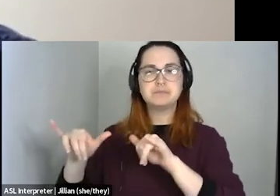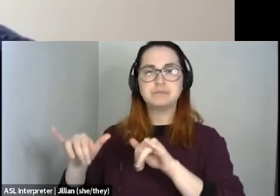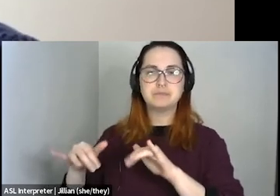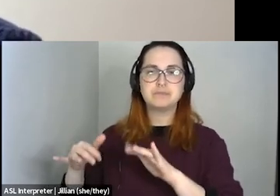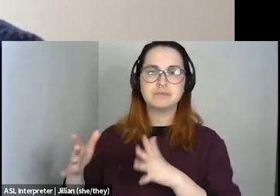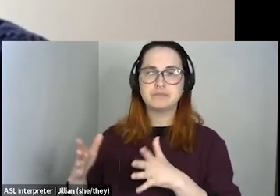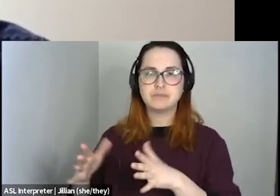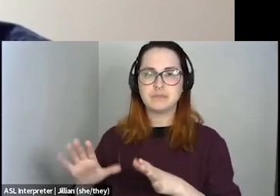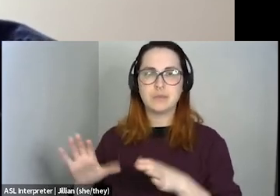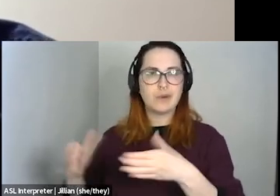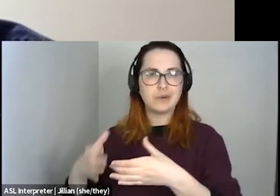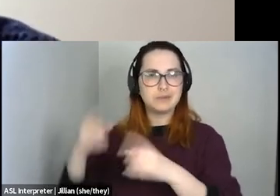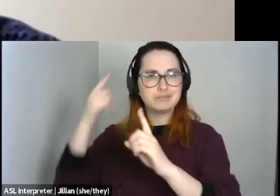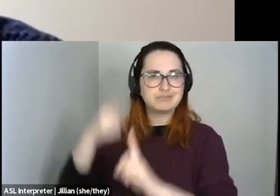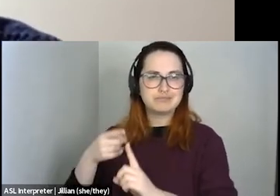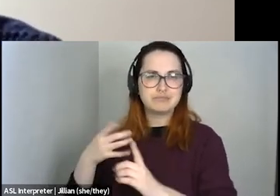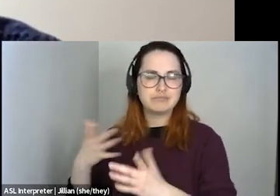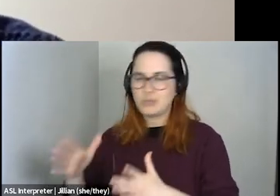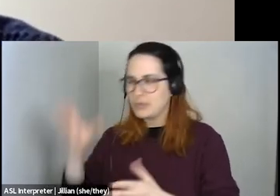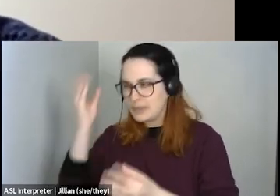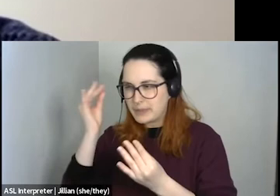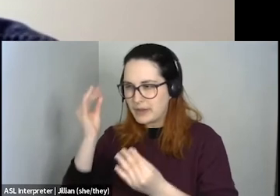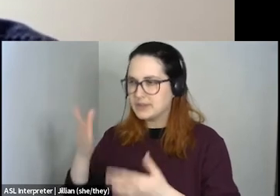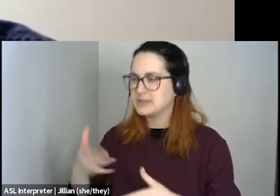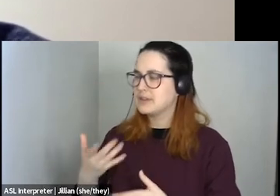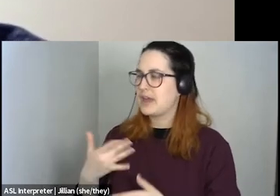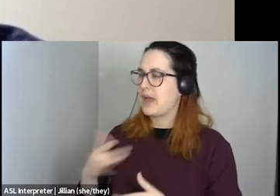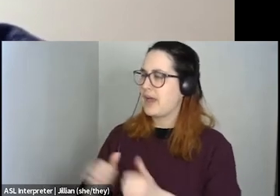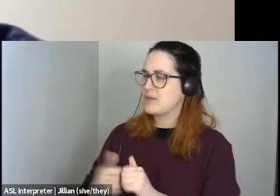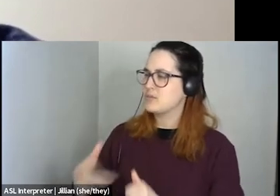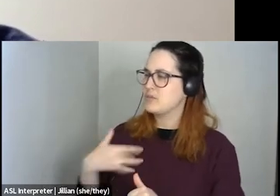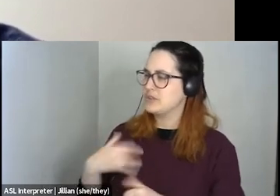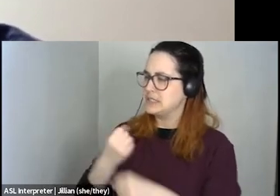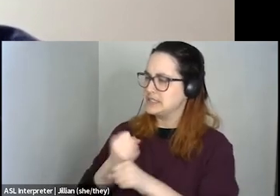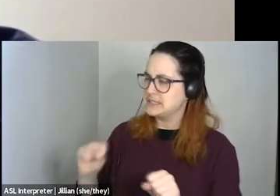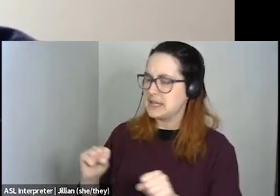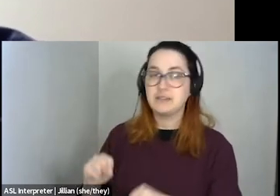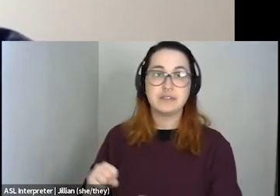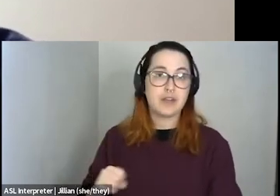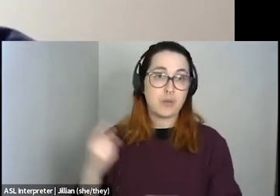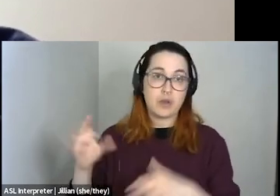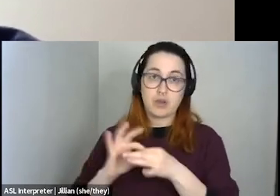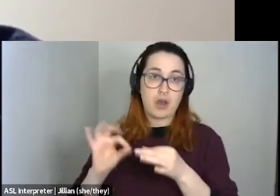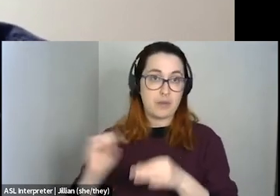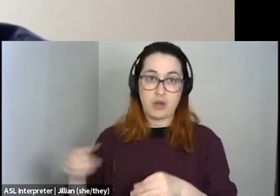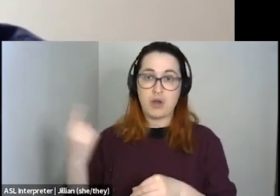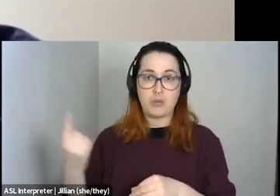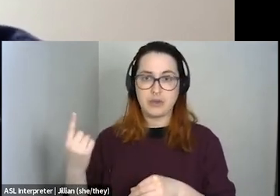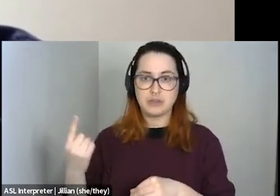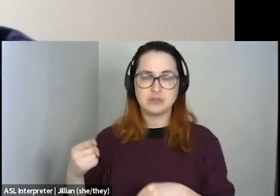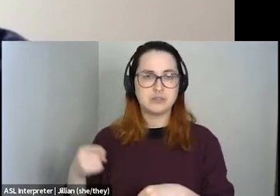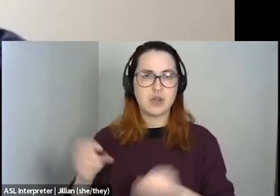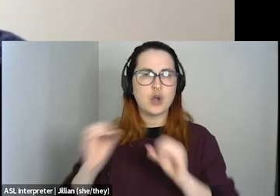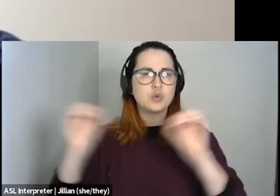nature of the group to be like, what are your thoughts? Like, what would make you feel safe in this group? And something that they said every single time was, um, no judging,